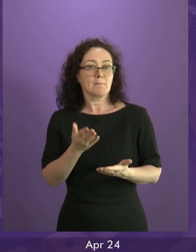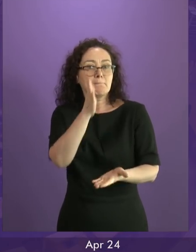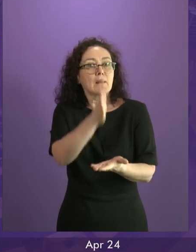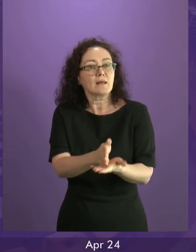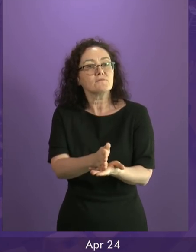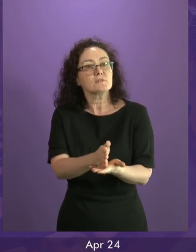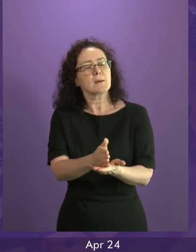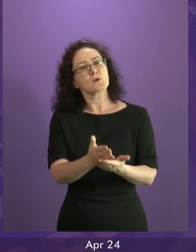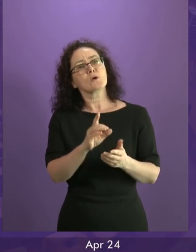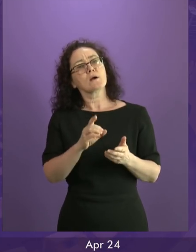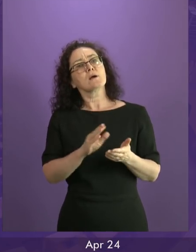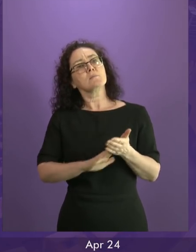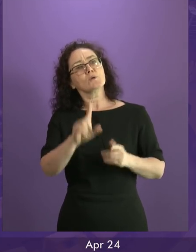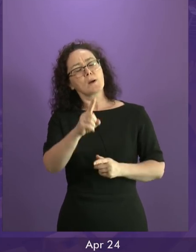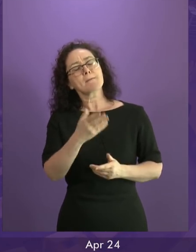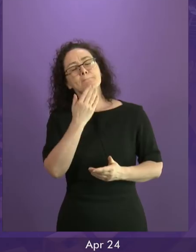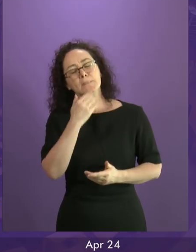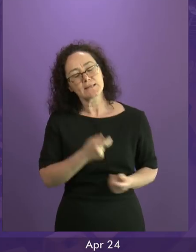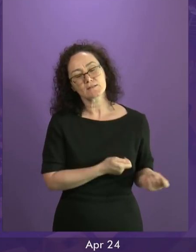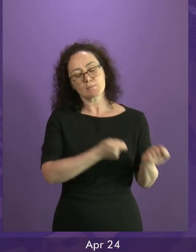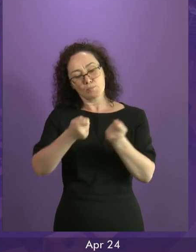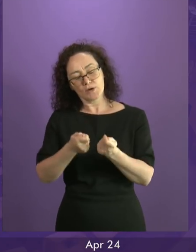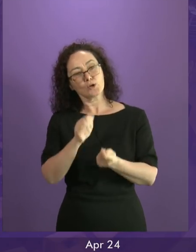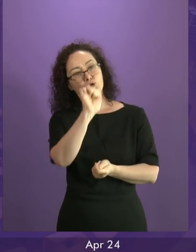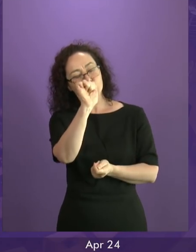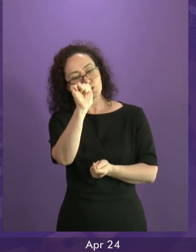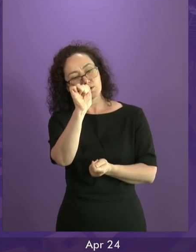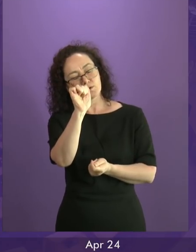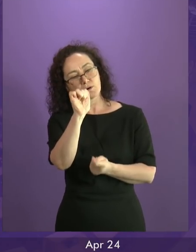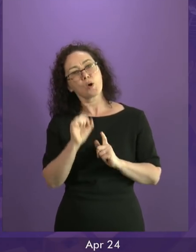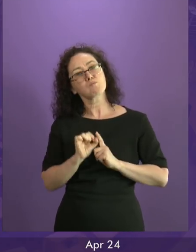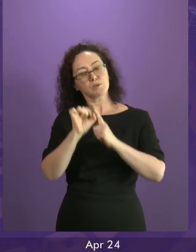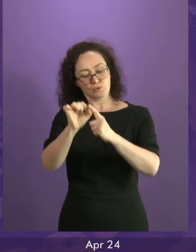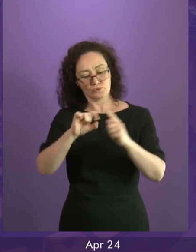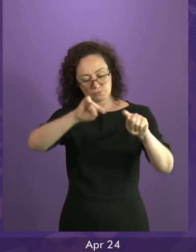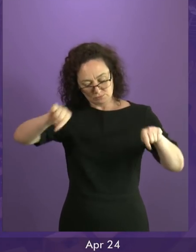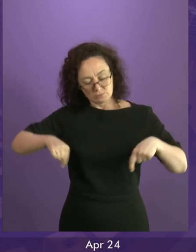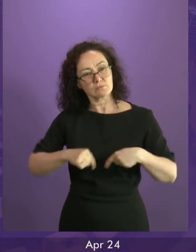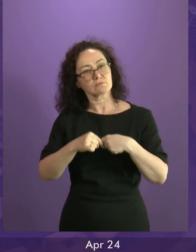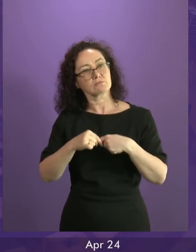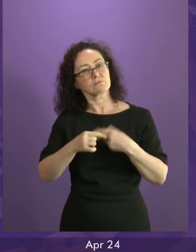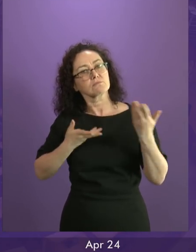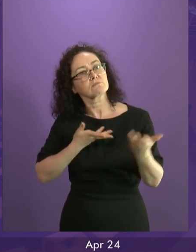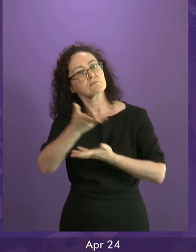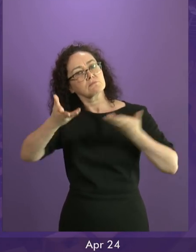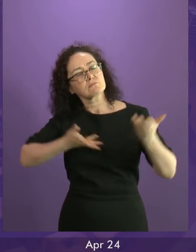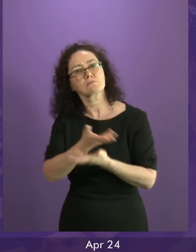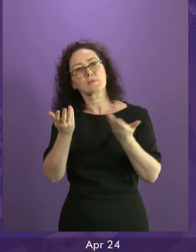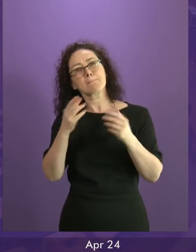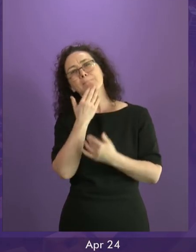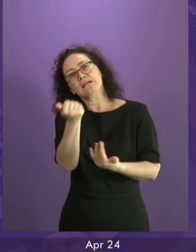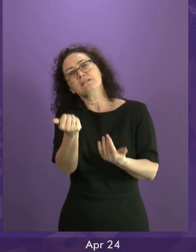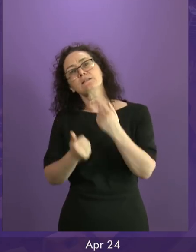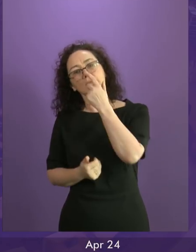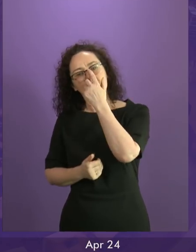the days, weeks and months that lie ahead, we are going to find out whether the Conservatives really have any interest in protecting